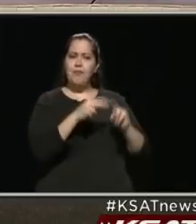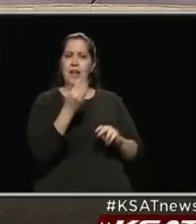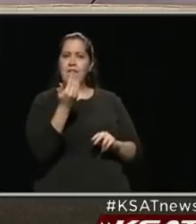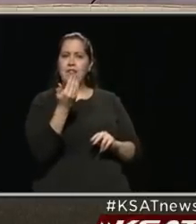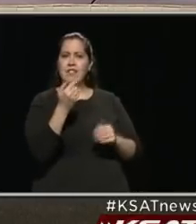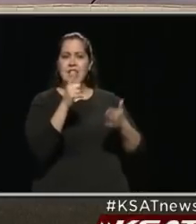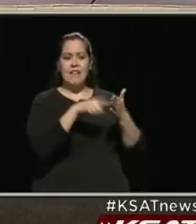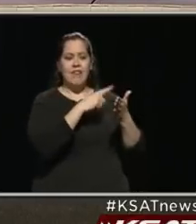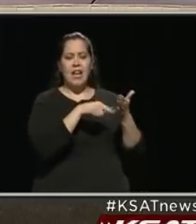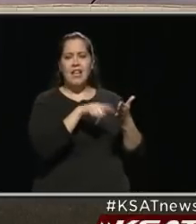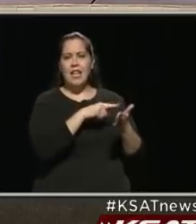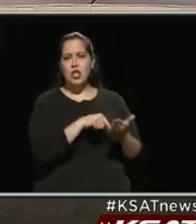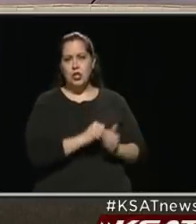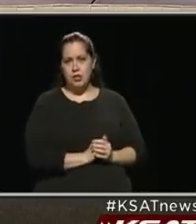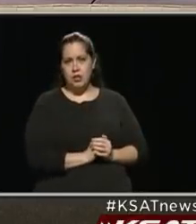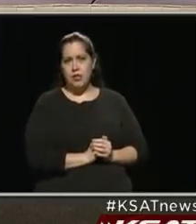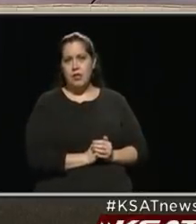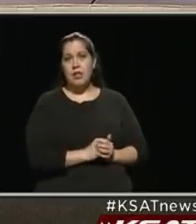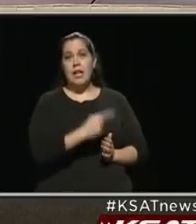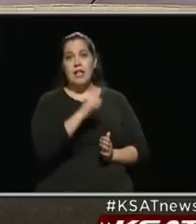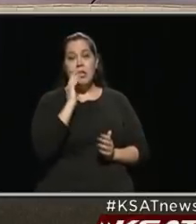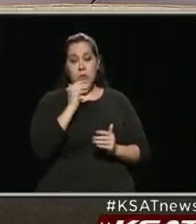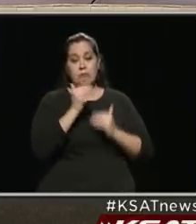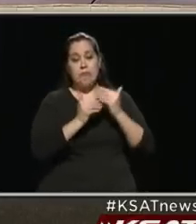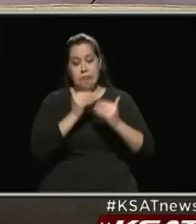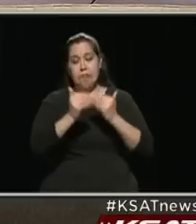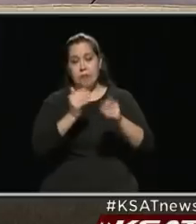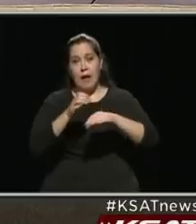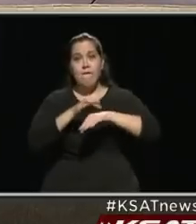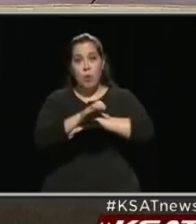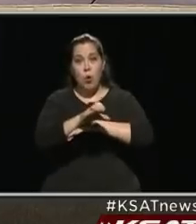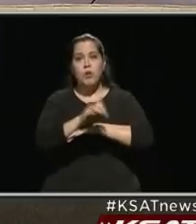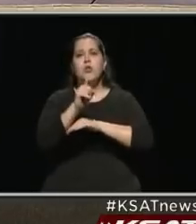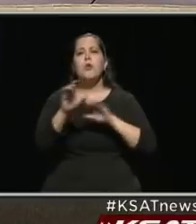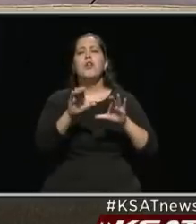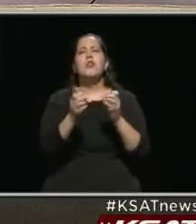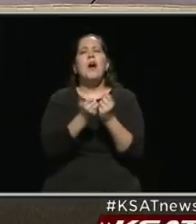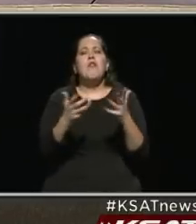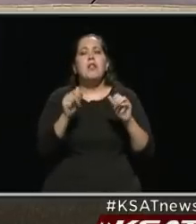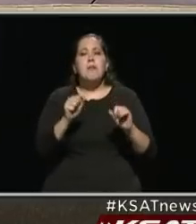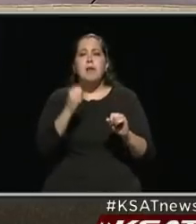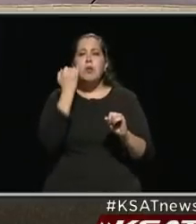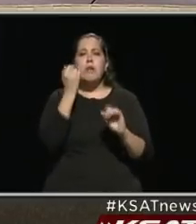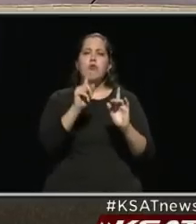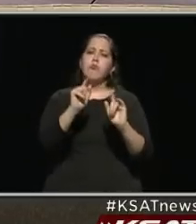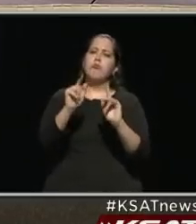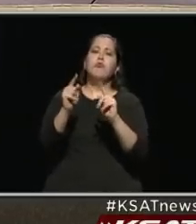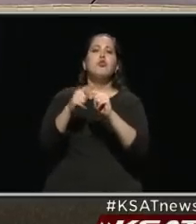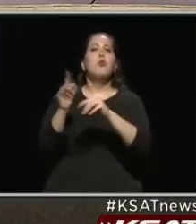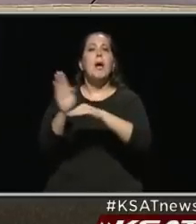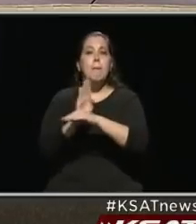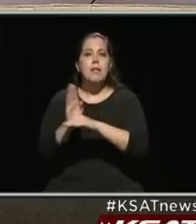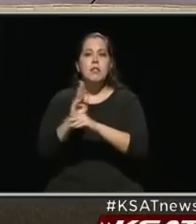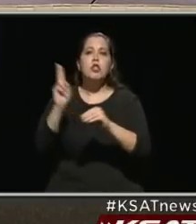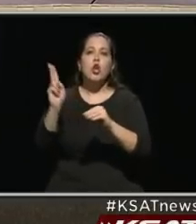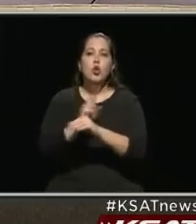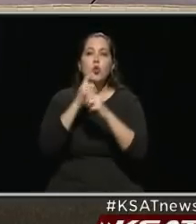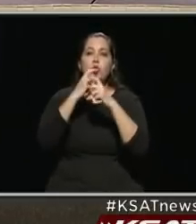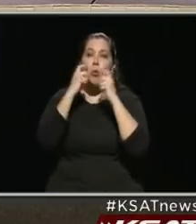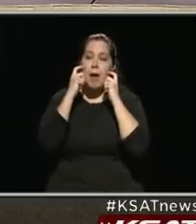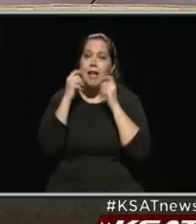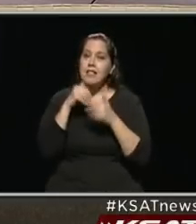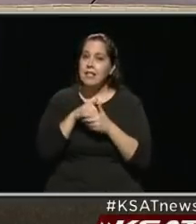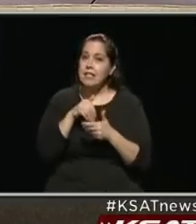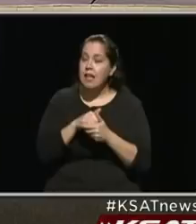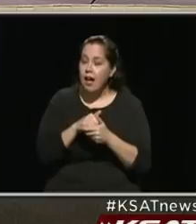violations. These are going to be progressively enforced, so we need to do all we can. If you're patronizing an establishment, wear your mask when you're